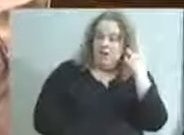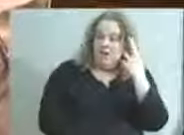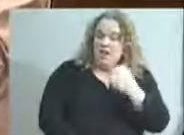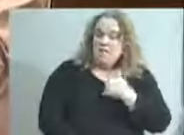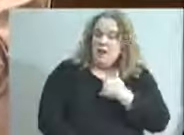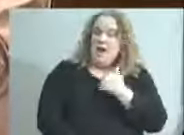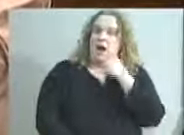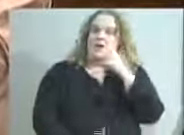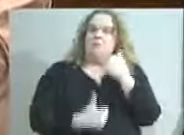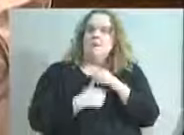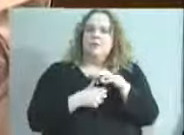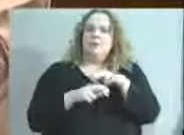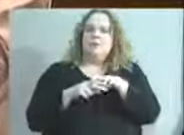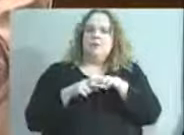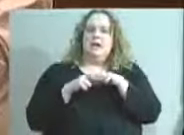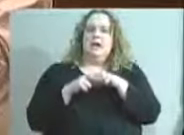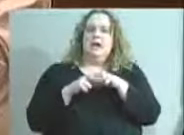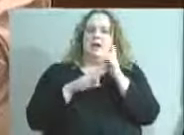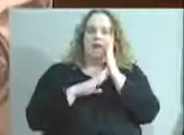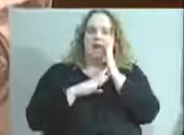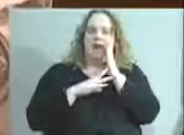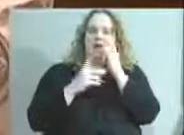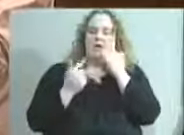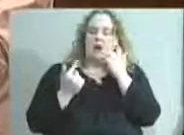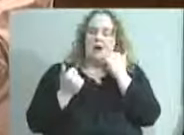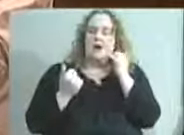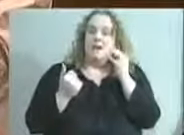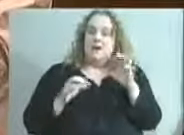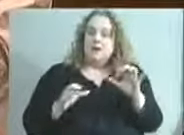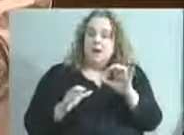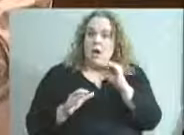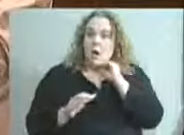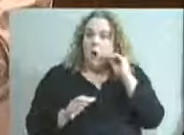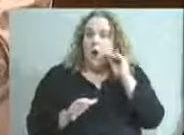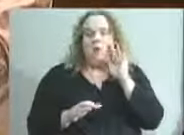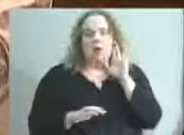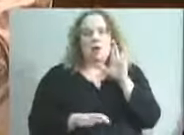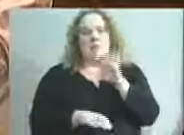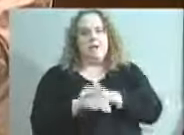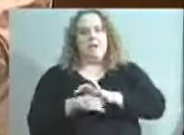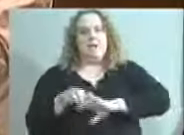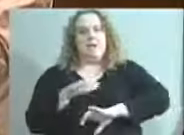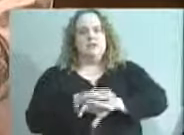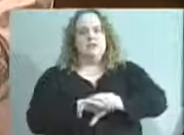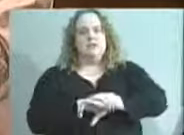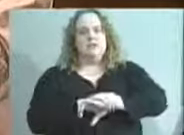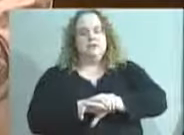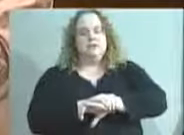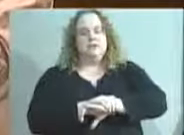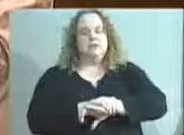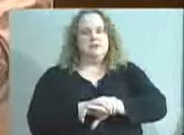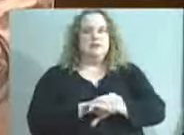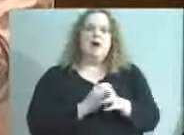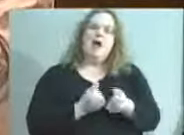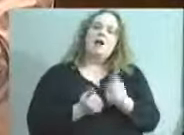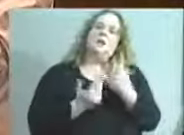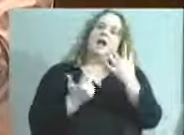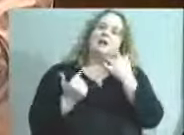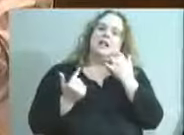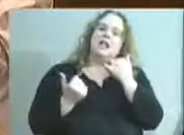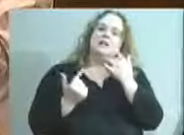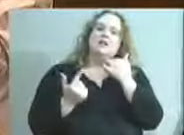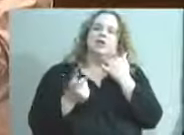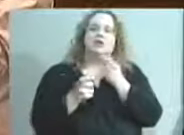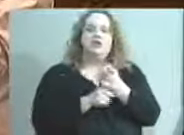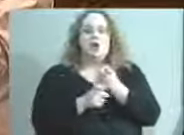I remember just sitting on the bed and crying, if you did this at home, you'd be arrested. There's been a lot of laughter and jokes made here tonight,